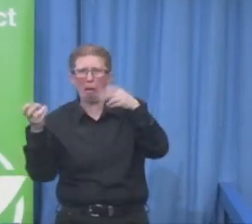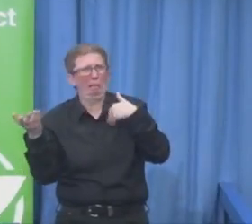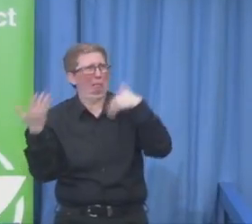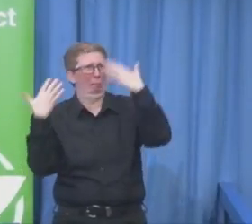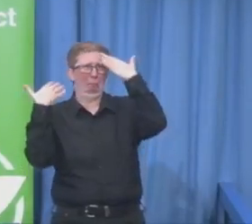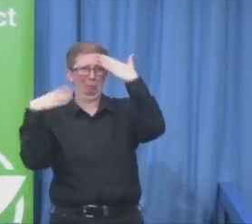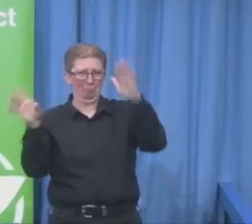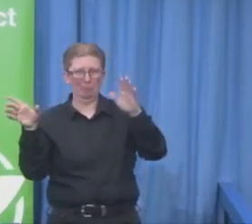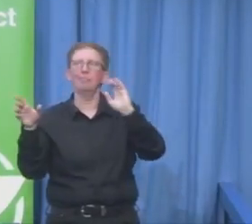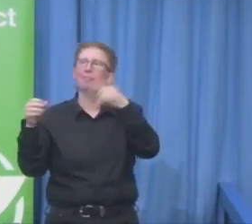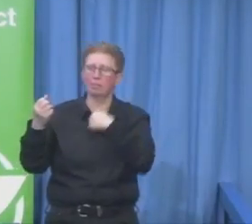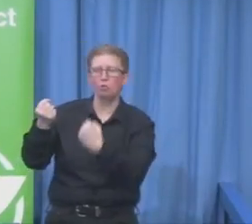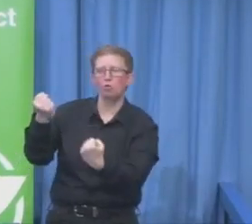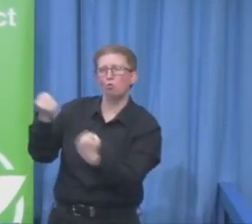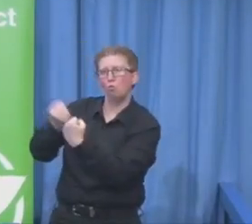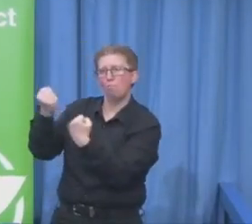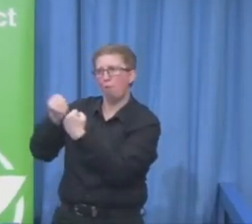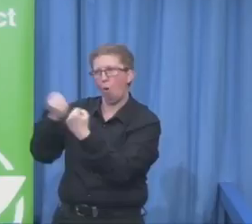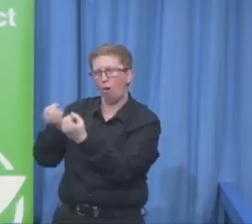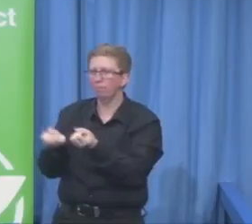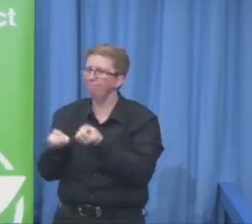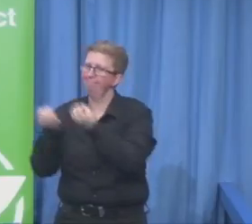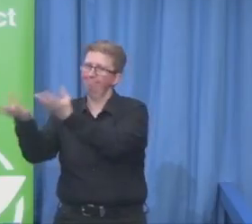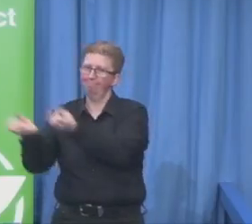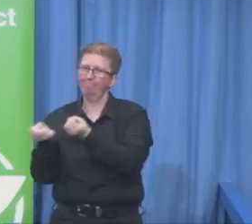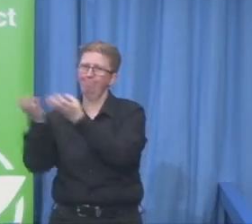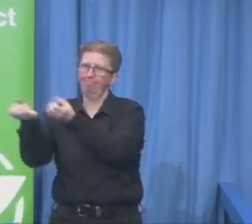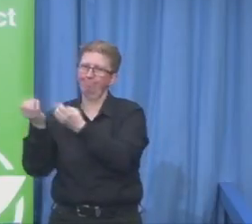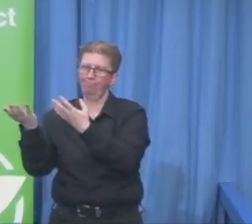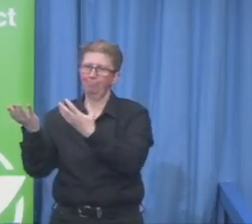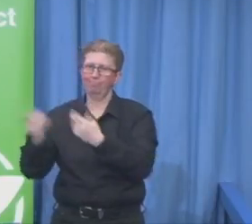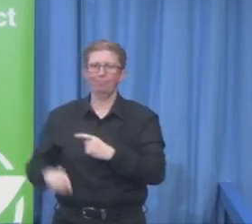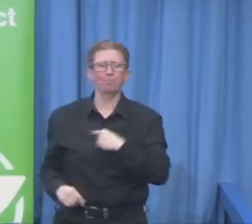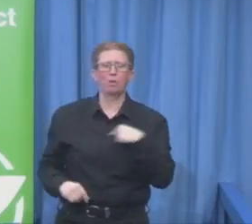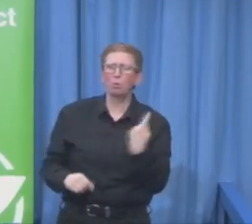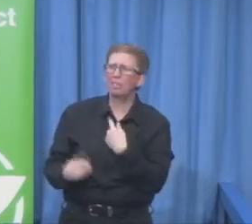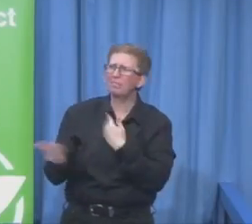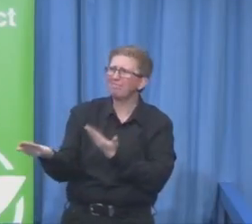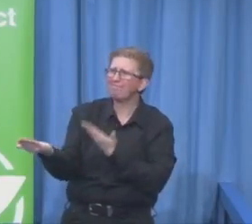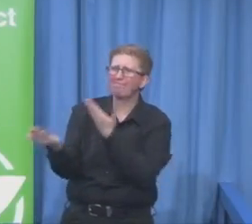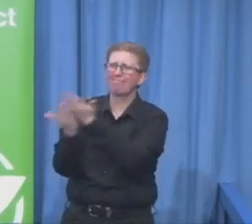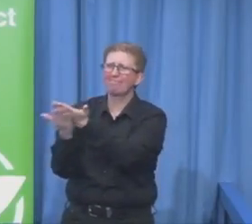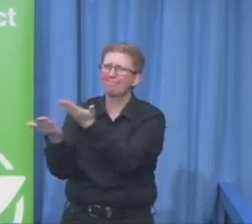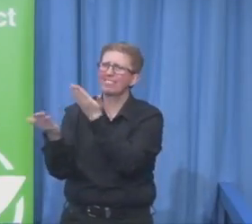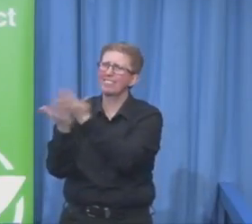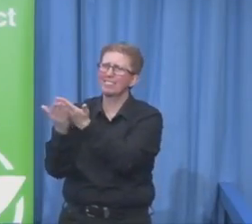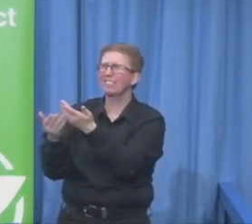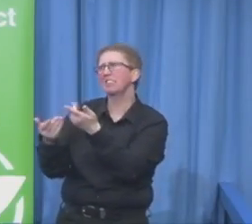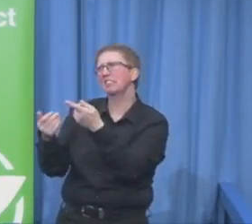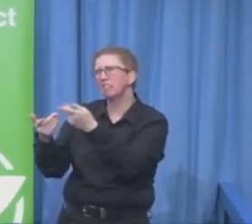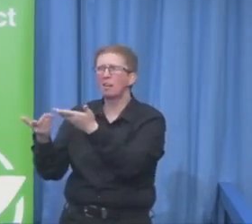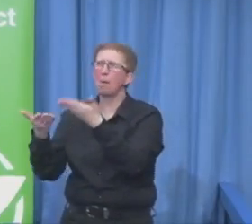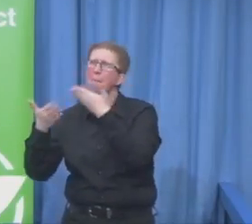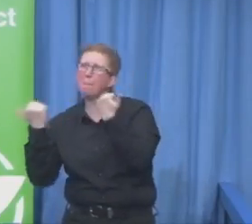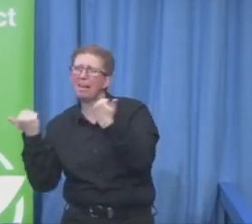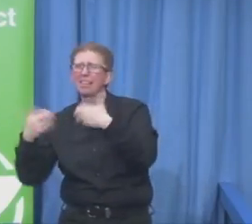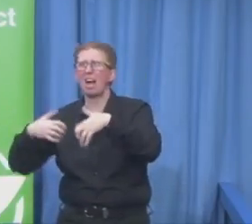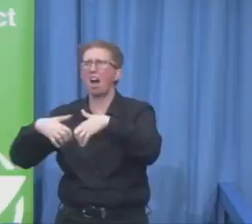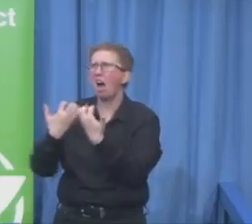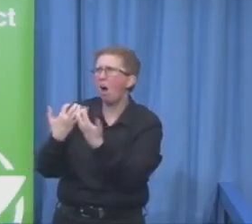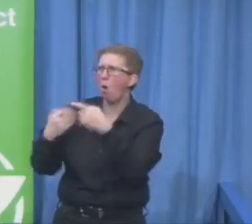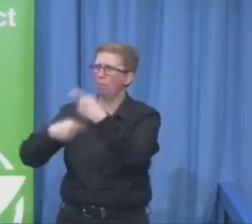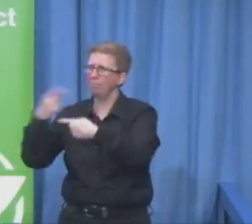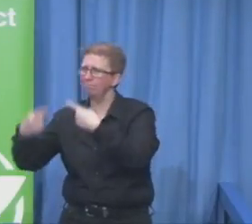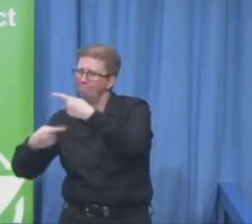give them advice how to create an environment, how to create processes and structures, so that they are really